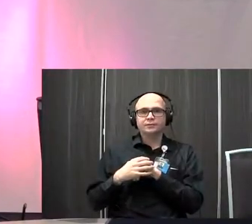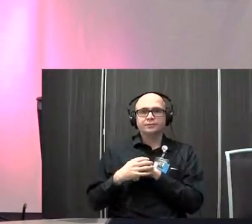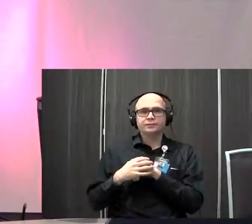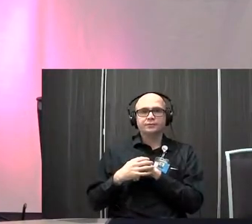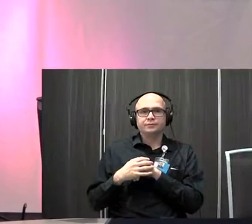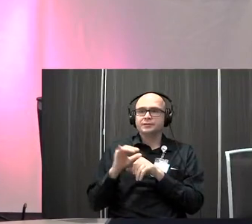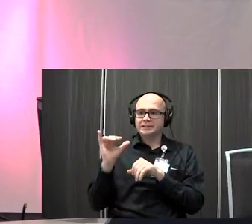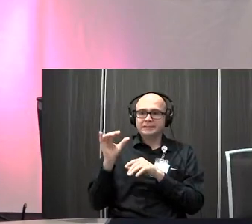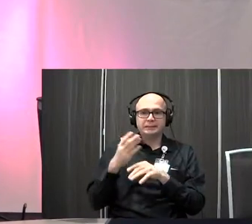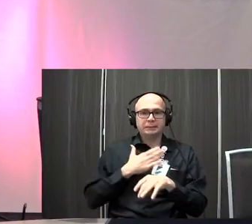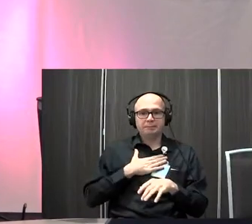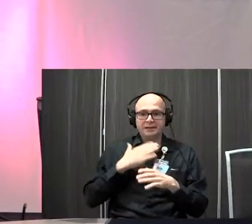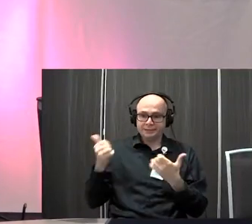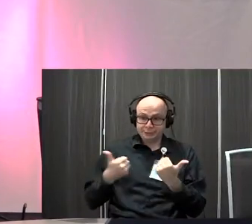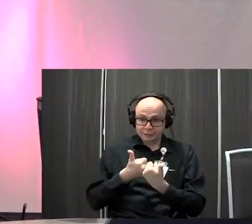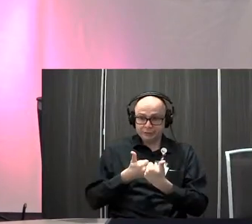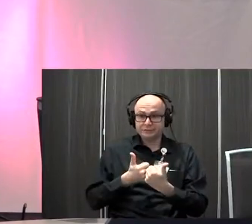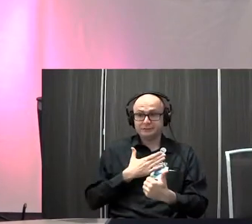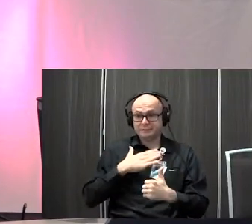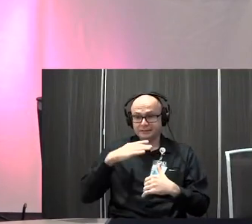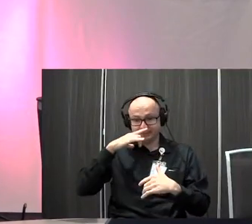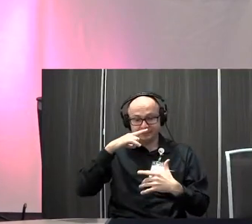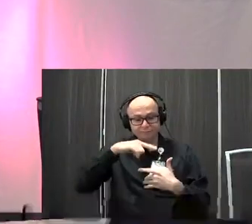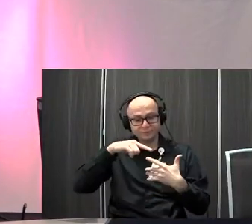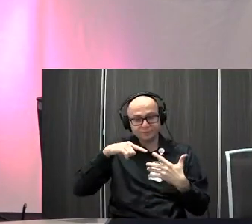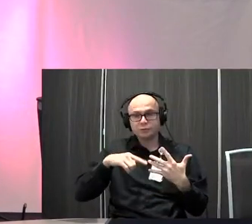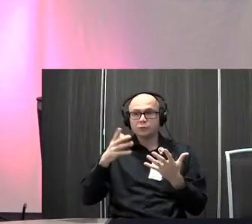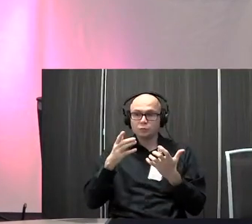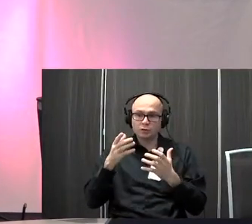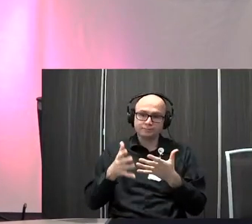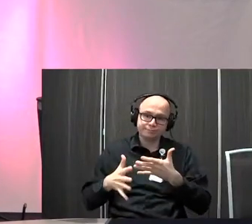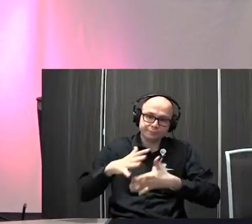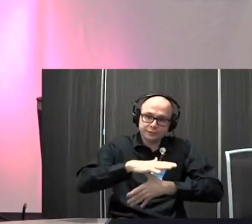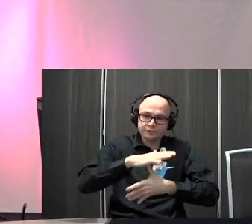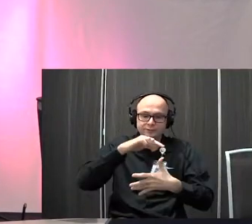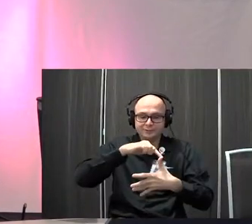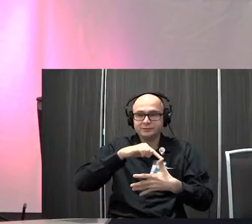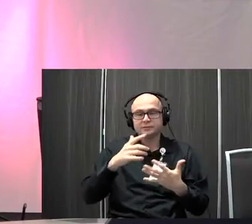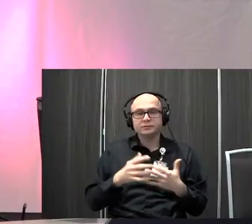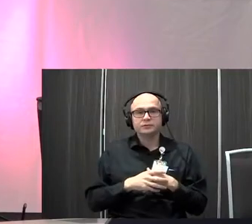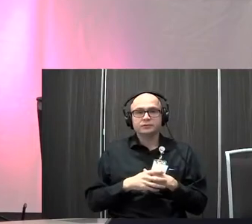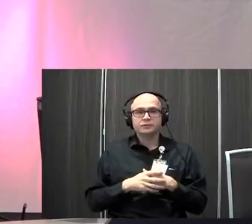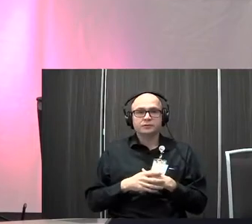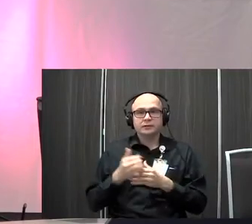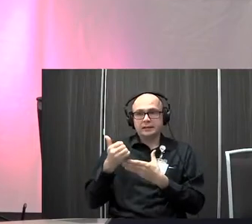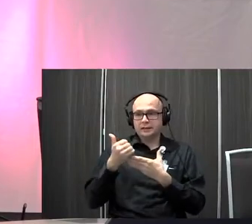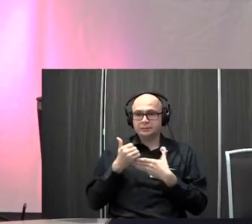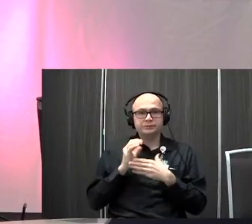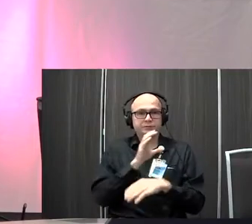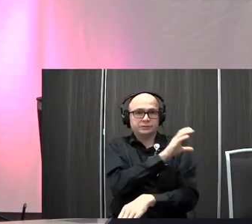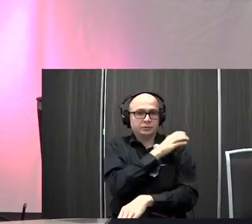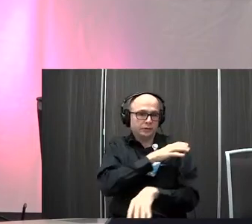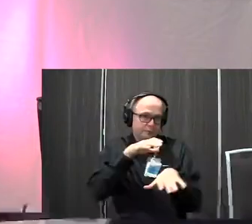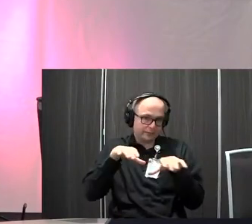of, this is what my challenges are with my kit. This is what we'd really like to prioritize and work on really helps steer our clinical